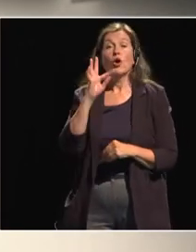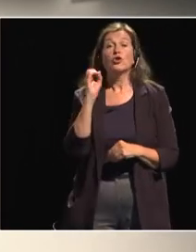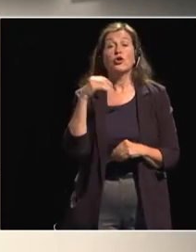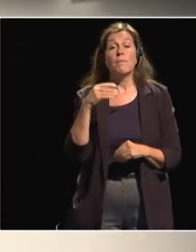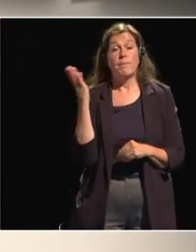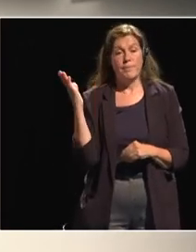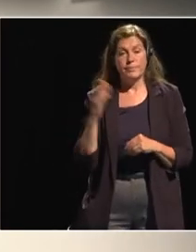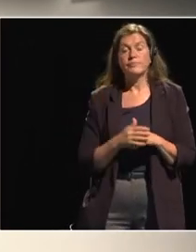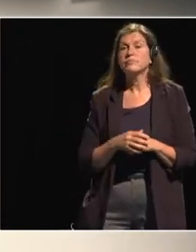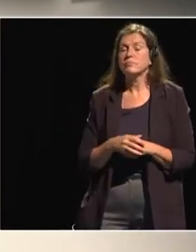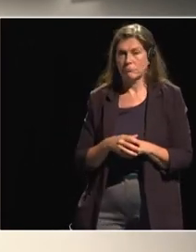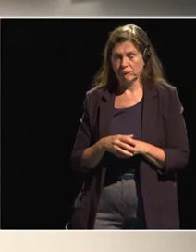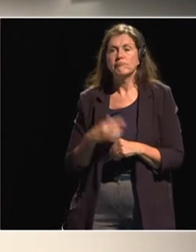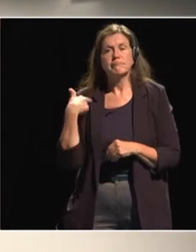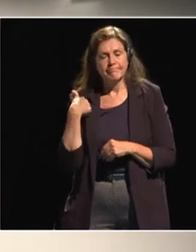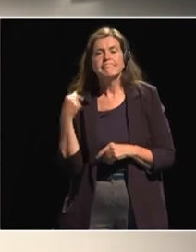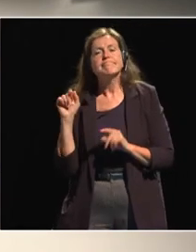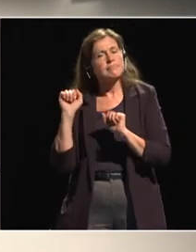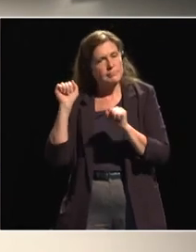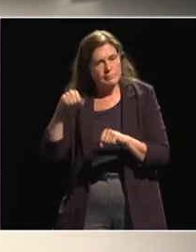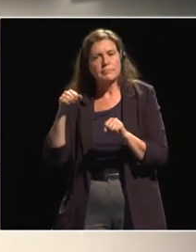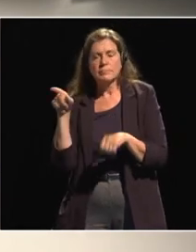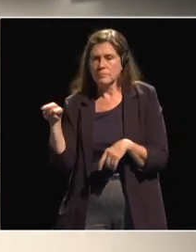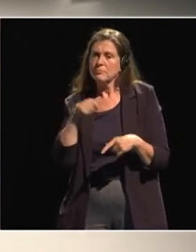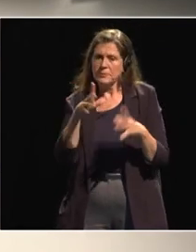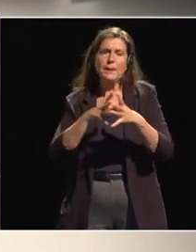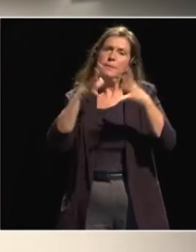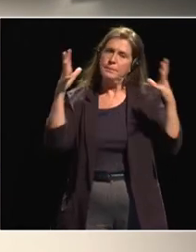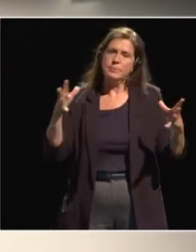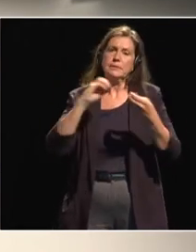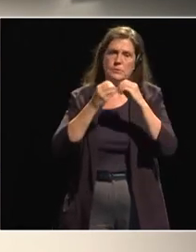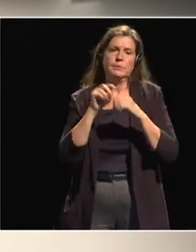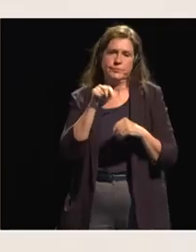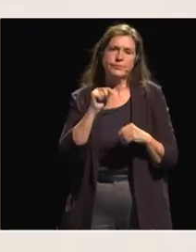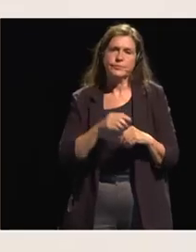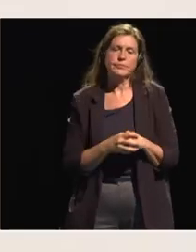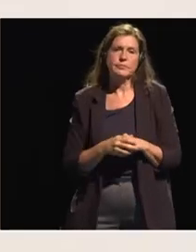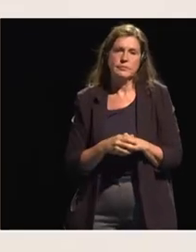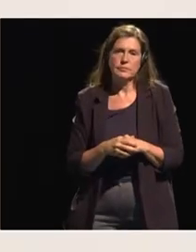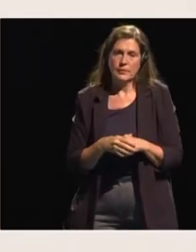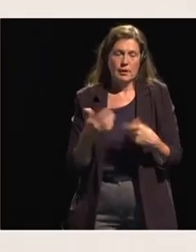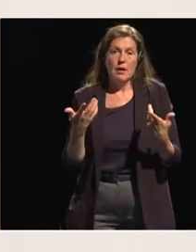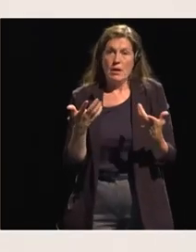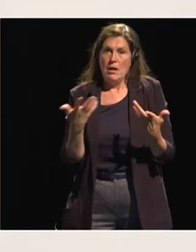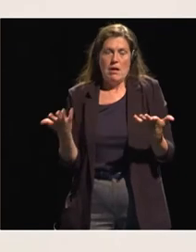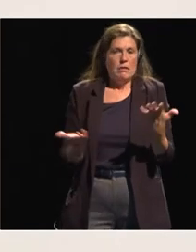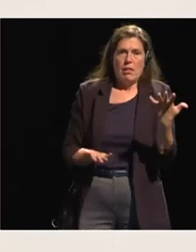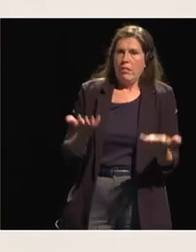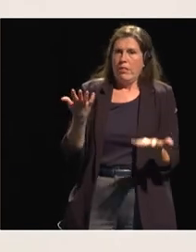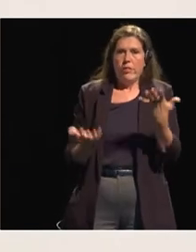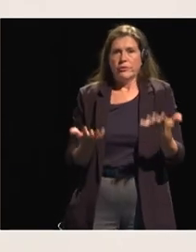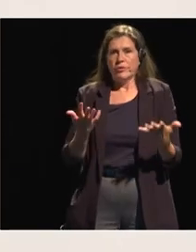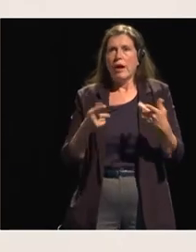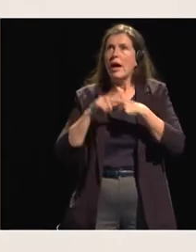michael's comment here i think there's a huge issue about which there is big uncertainty and that is the longer-term